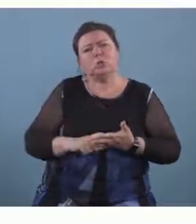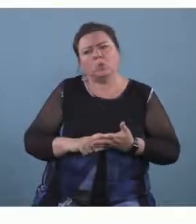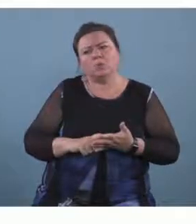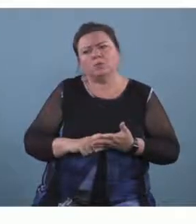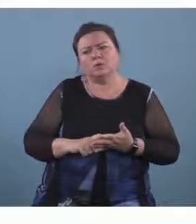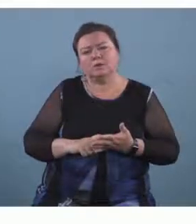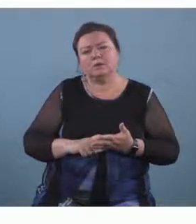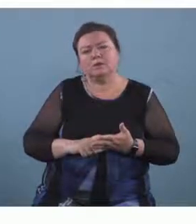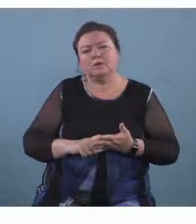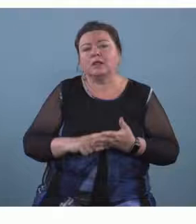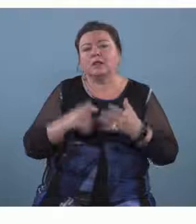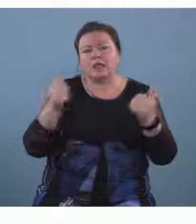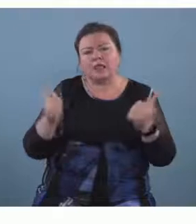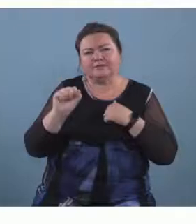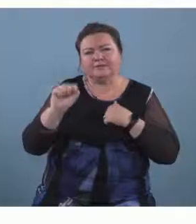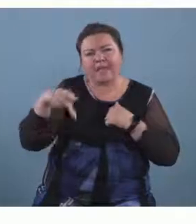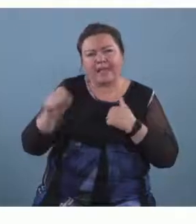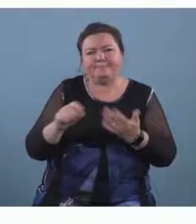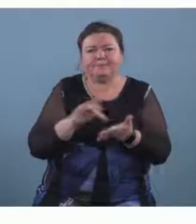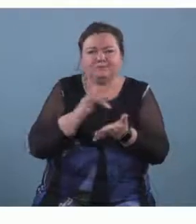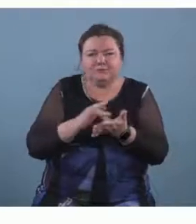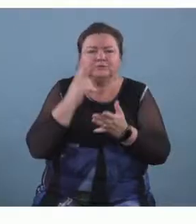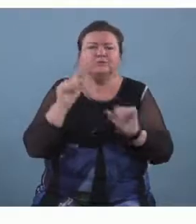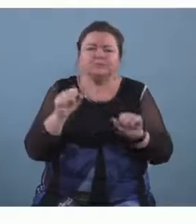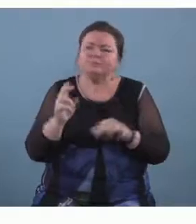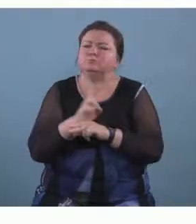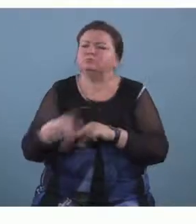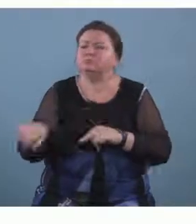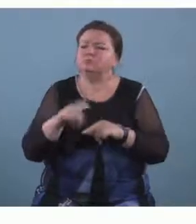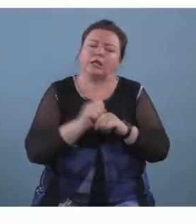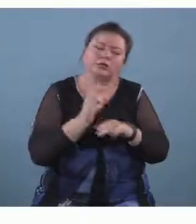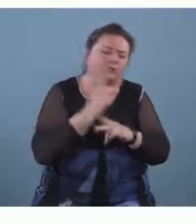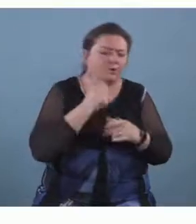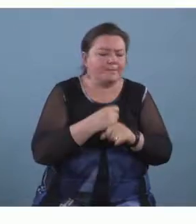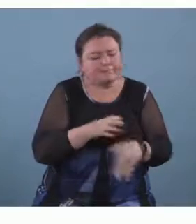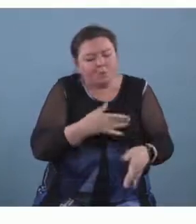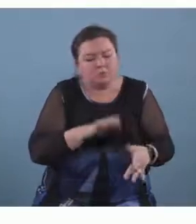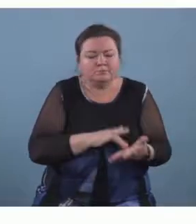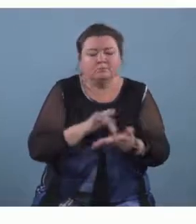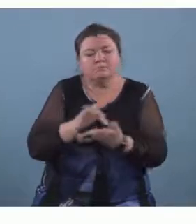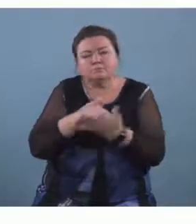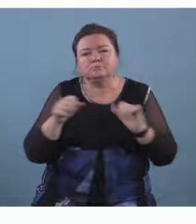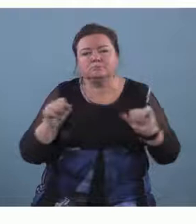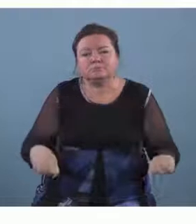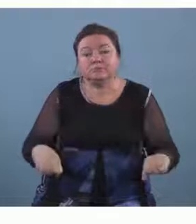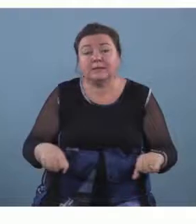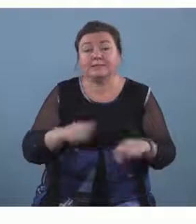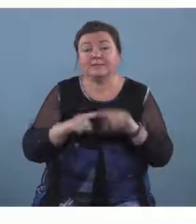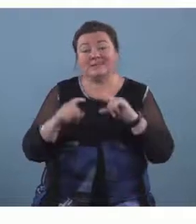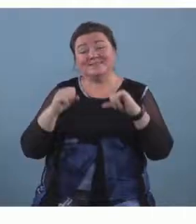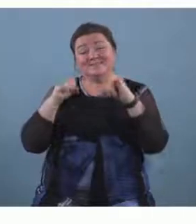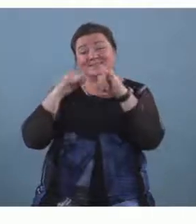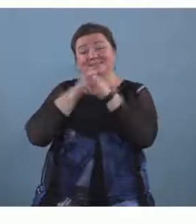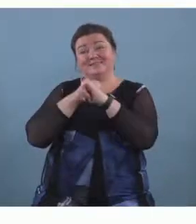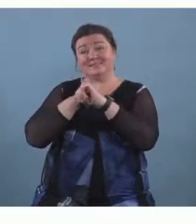available um for young people to make music with and there are actually statistically um